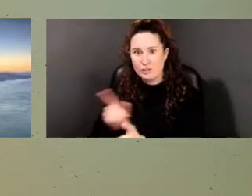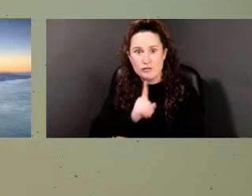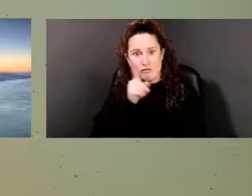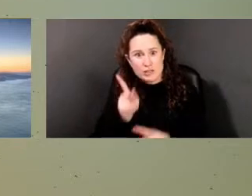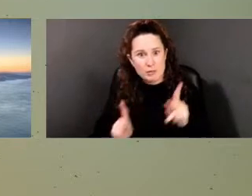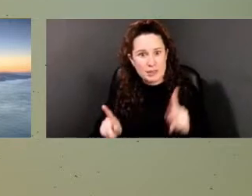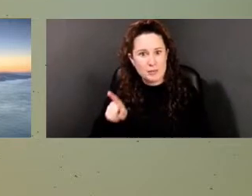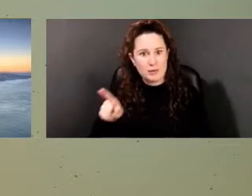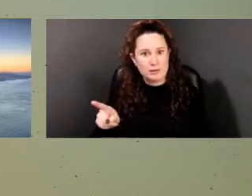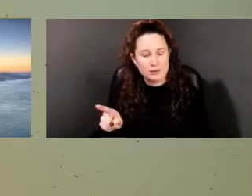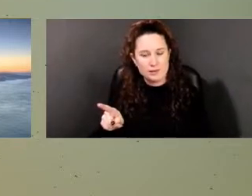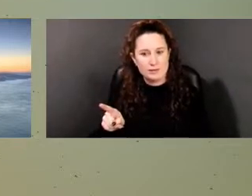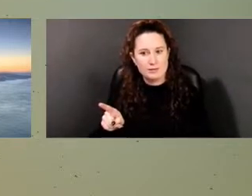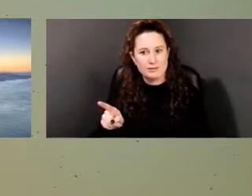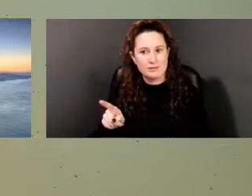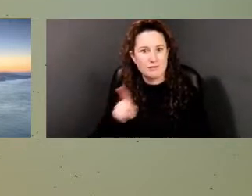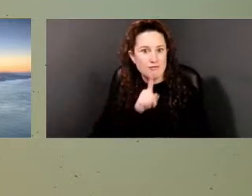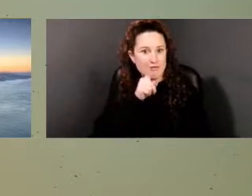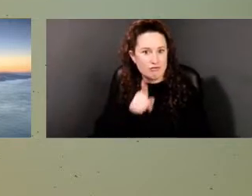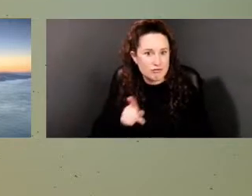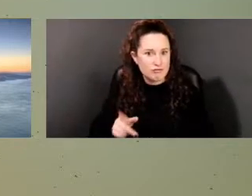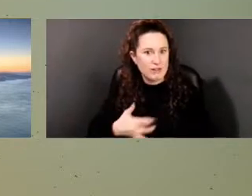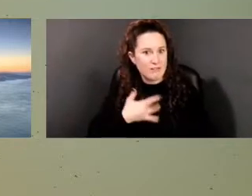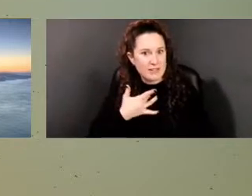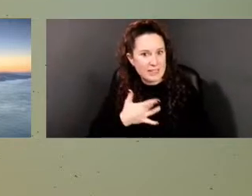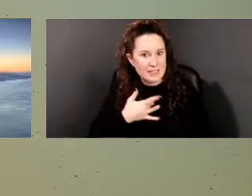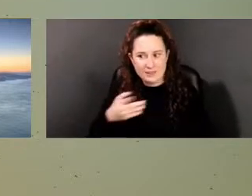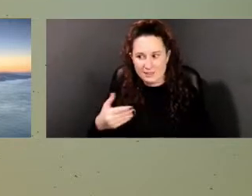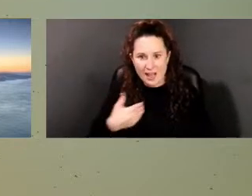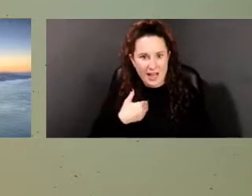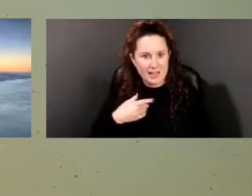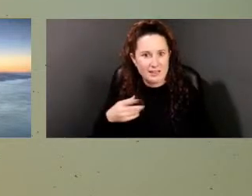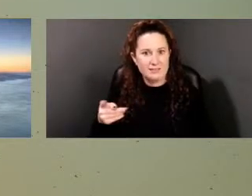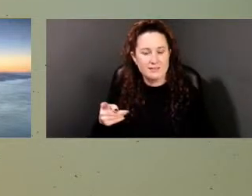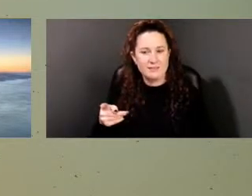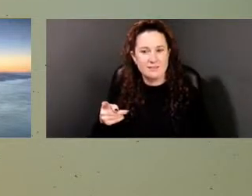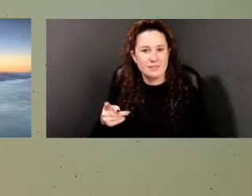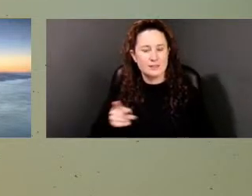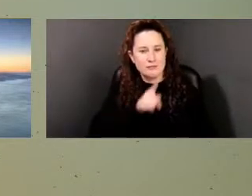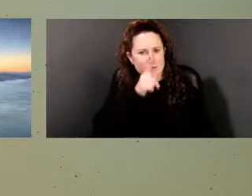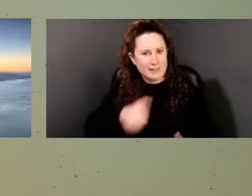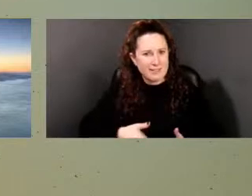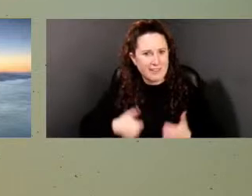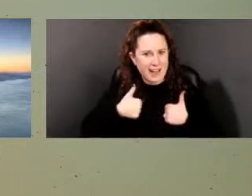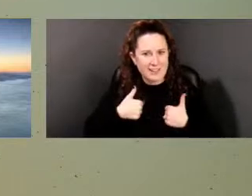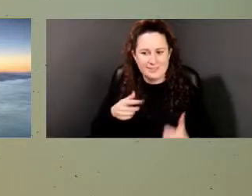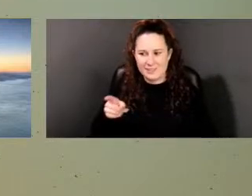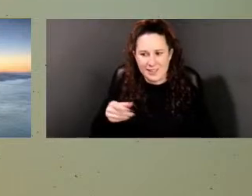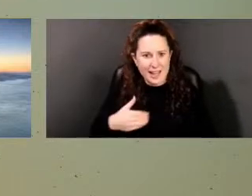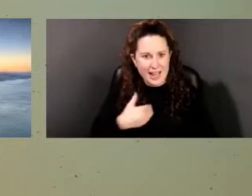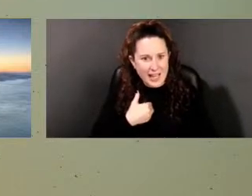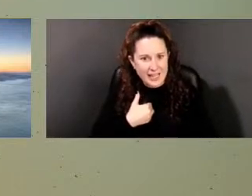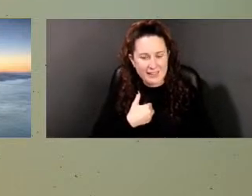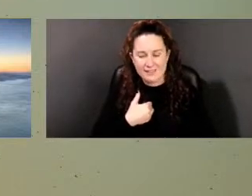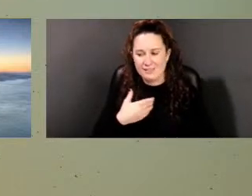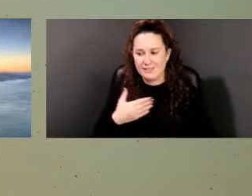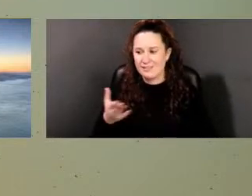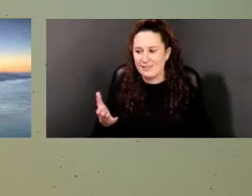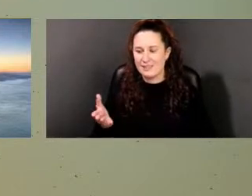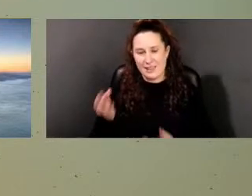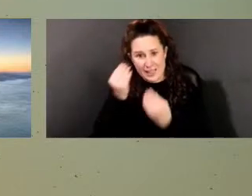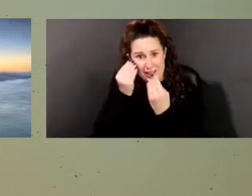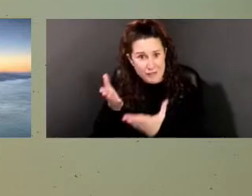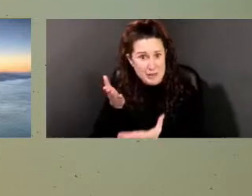And we don't know enough about them. we about them. We want to share this information. We want the public involved.